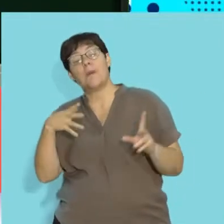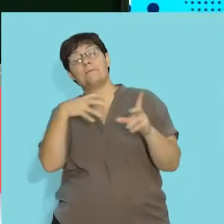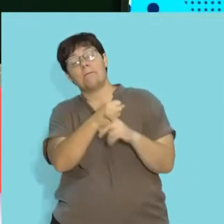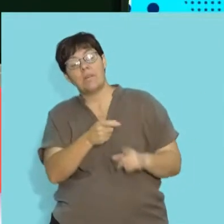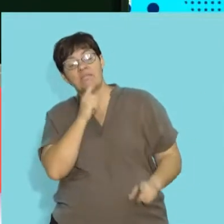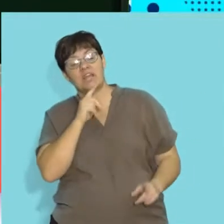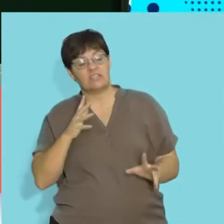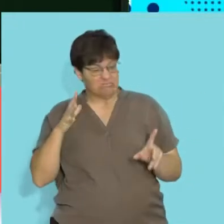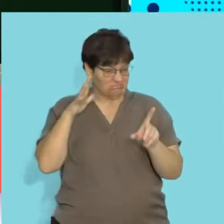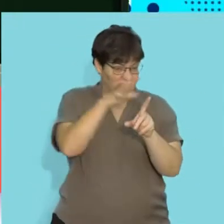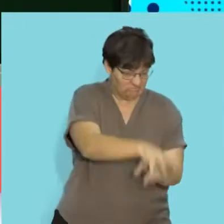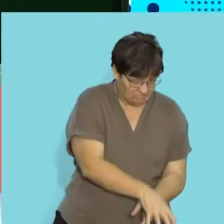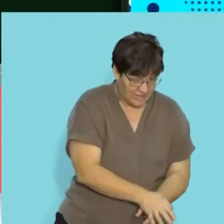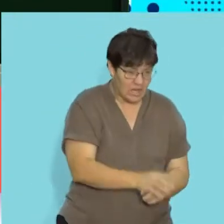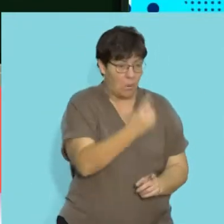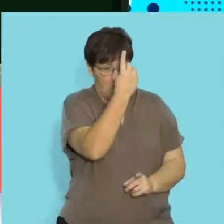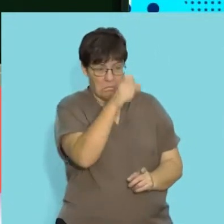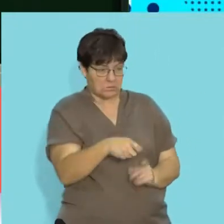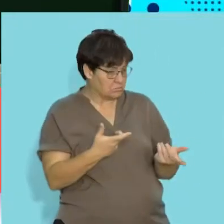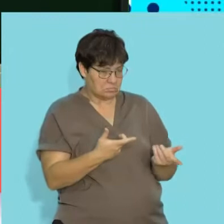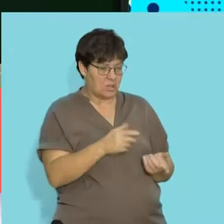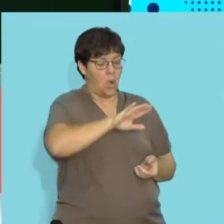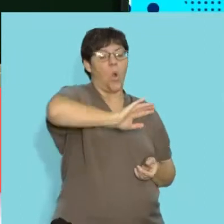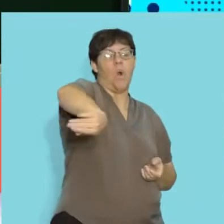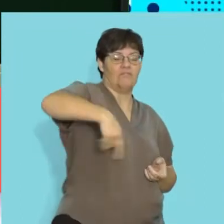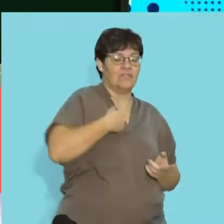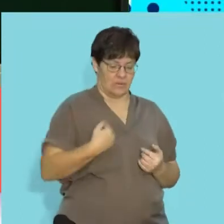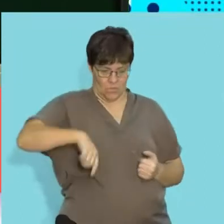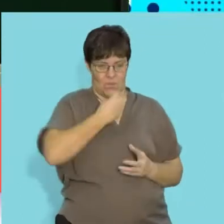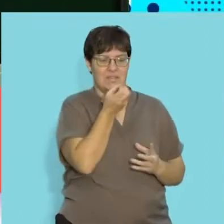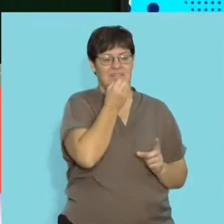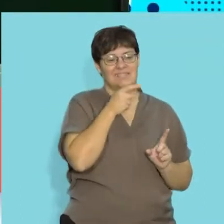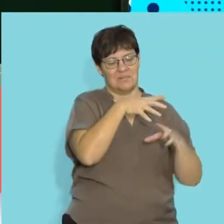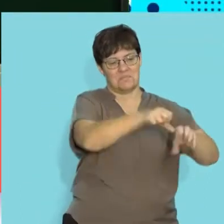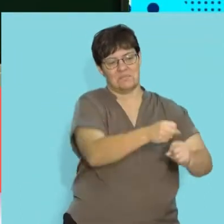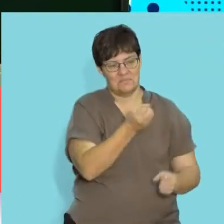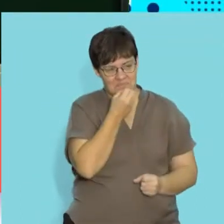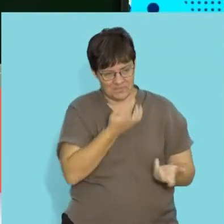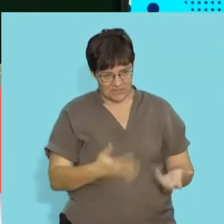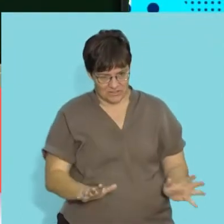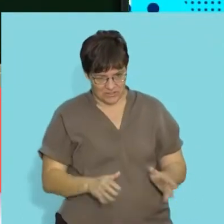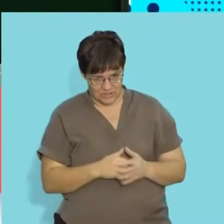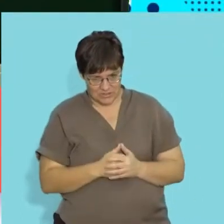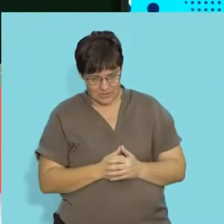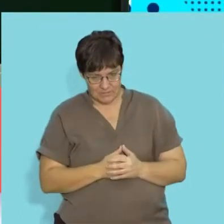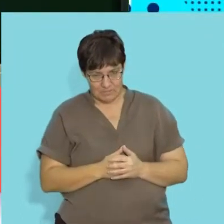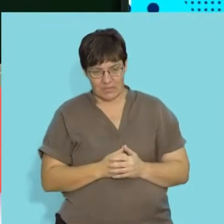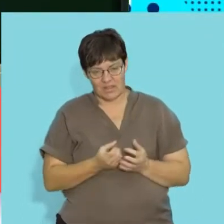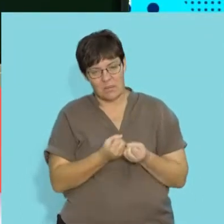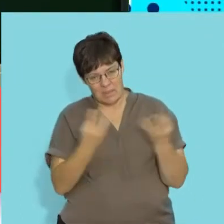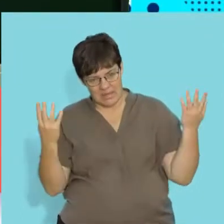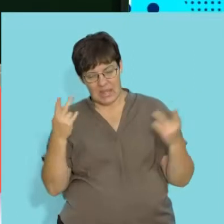that food by intimidating a single solitary predator that has killed a large prey. And hence, we see the reason why